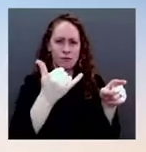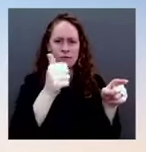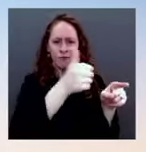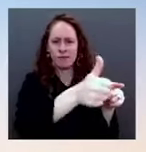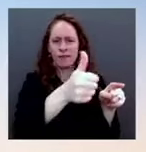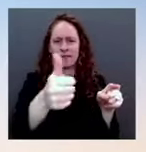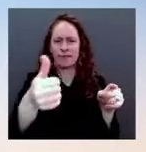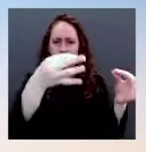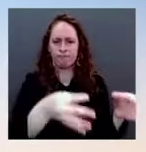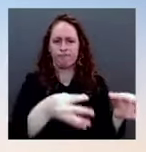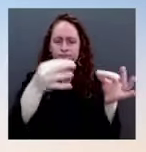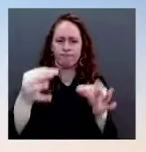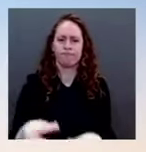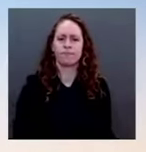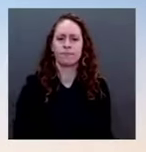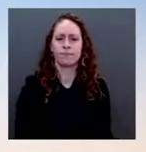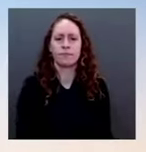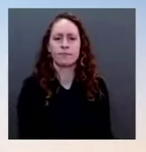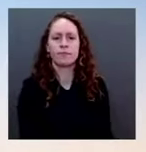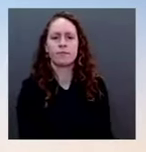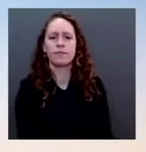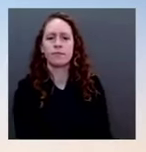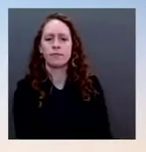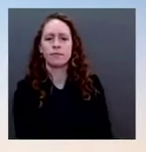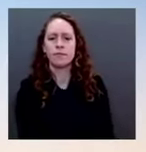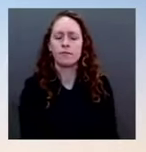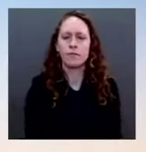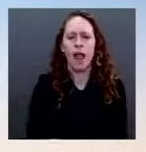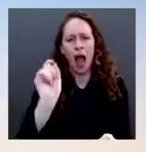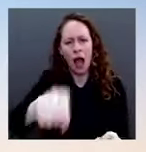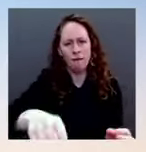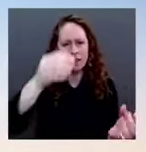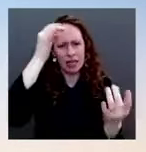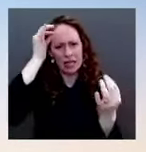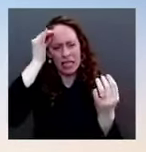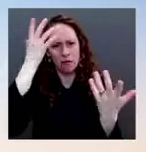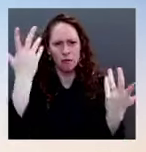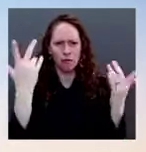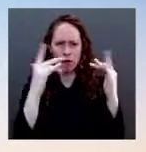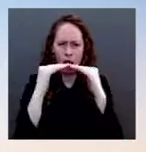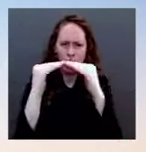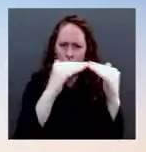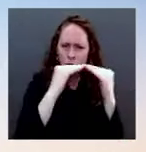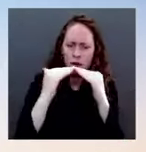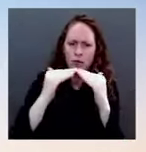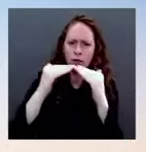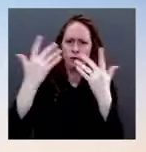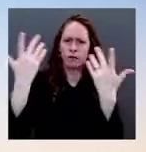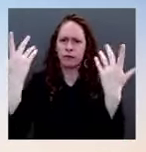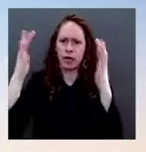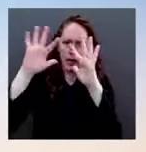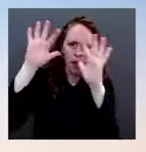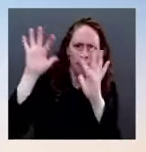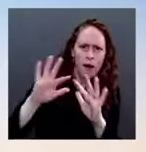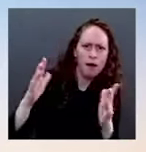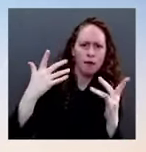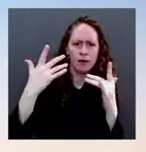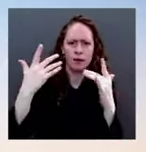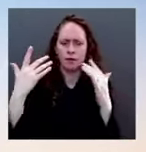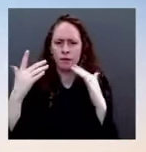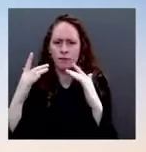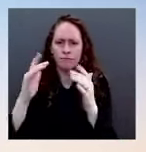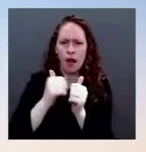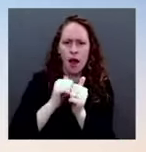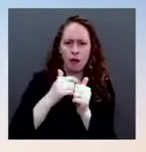nature, those projects shouldn't take long. However, it takes a long time to build a bridge. You know, you don't build a bridge in a day. Now,